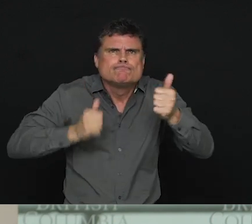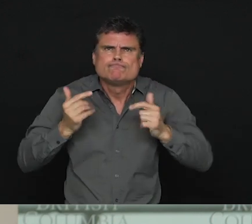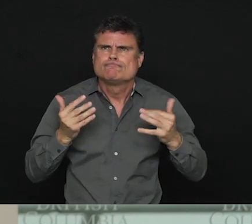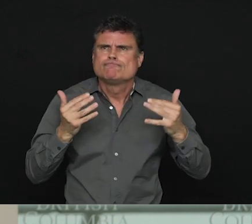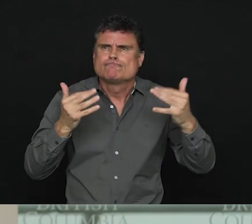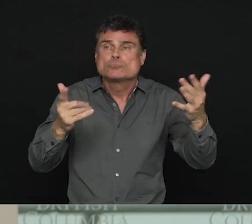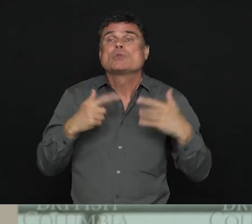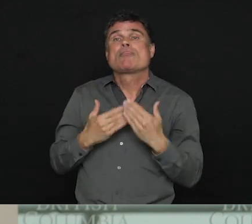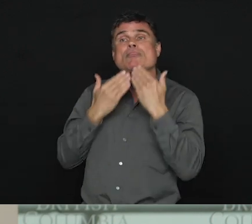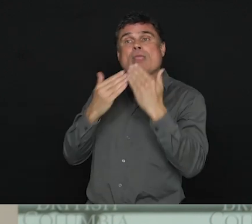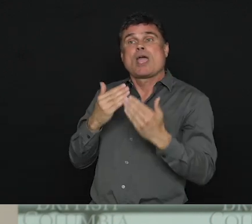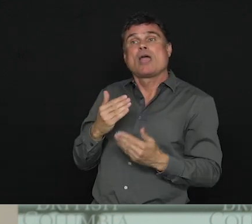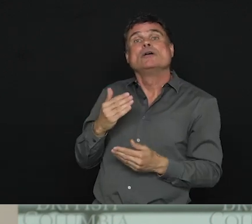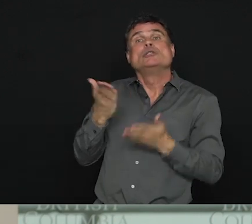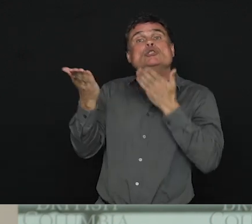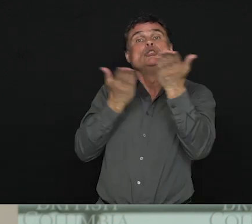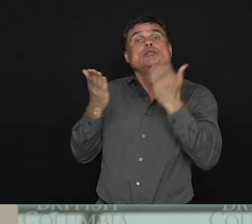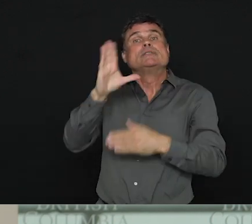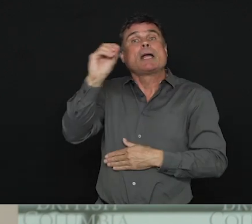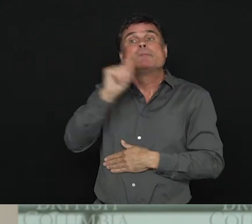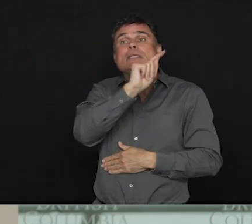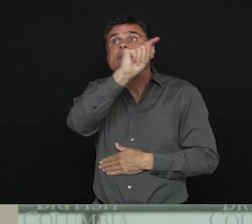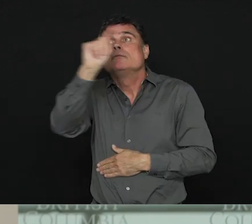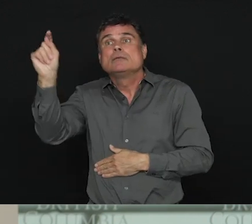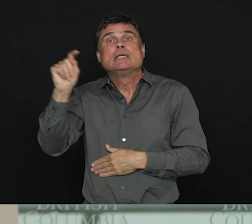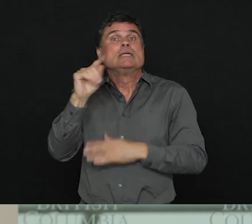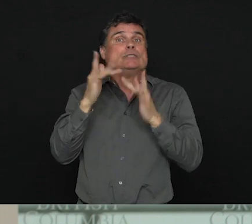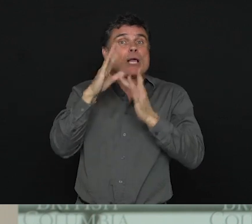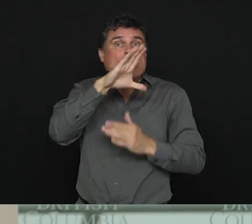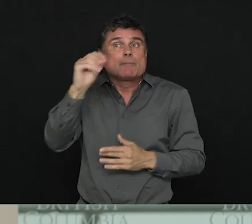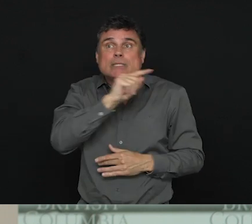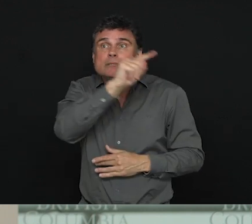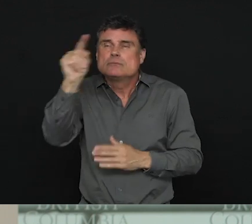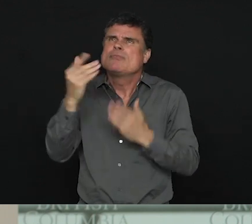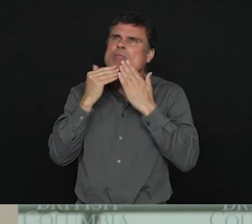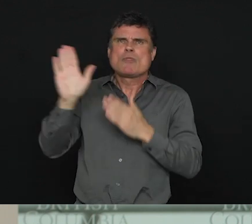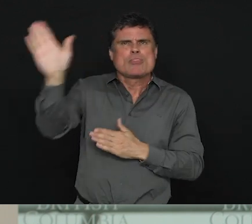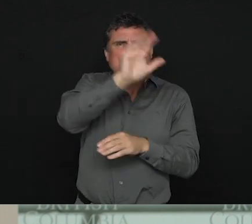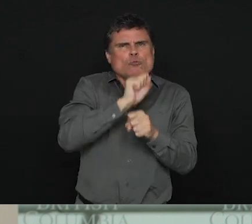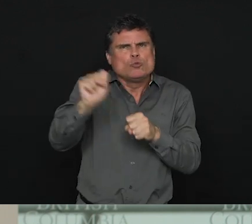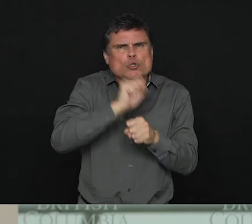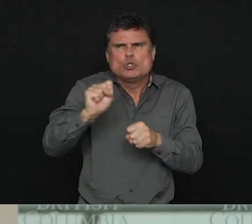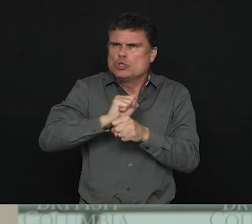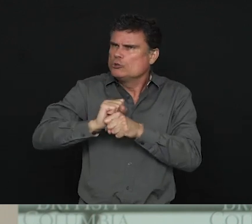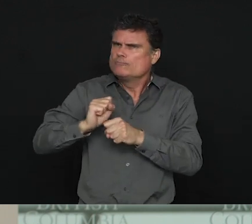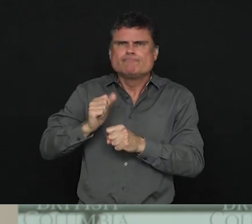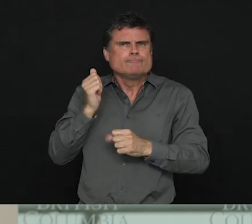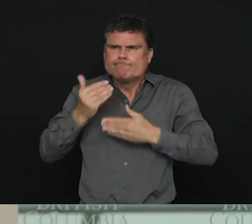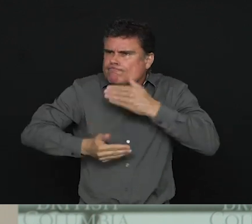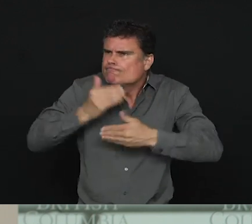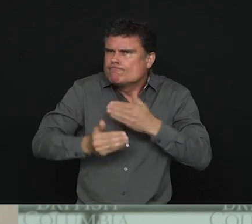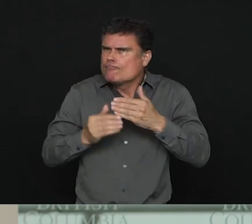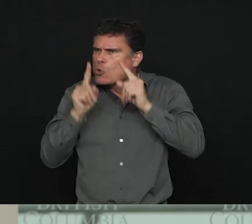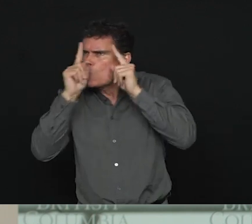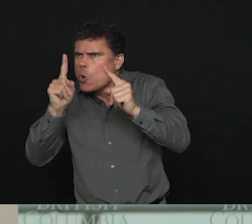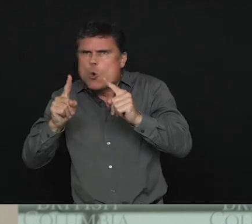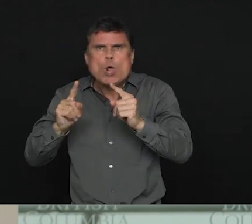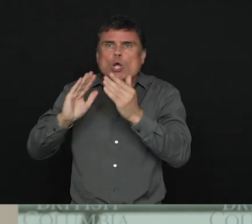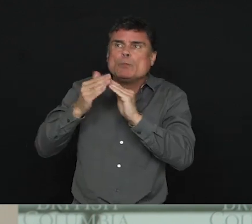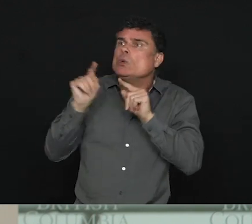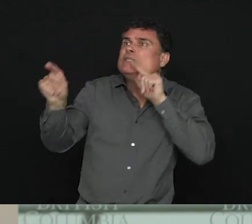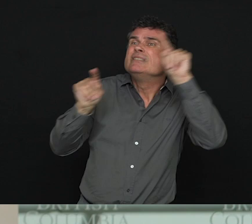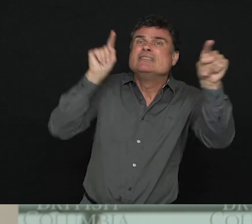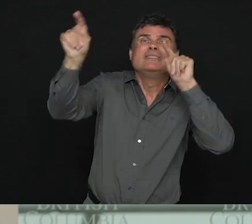providers who are working very hard every day to ensure people have the connectivity they need to work, learn and